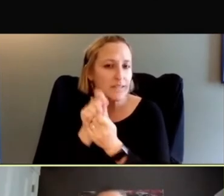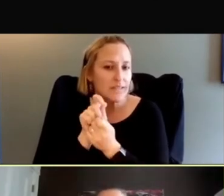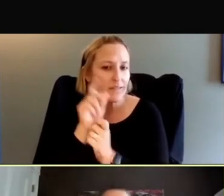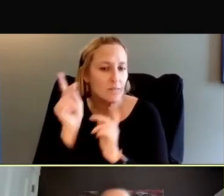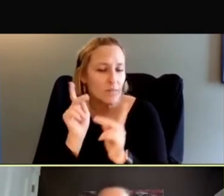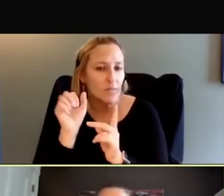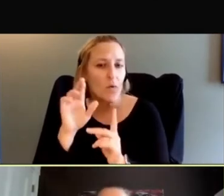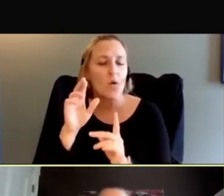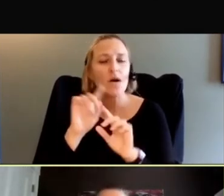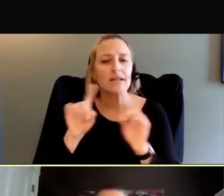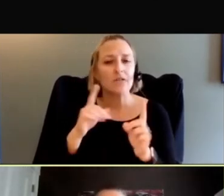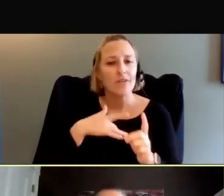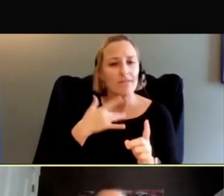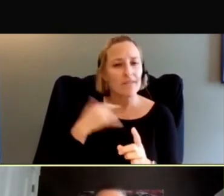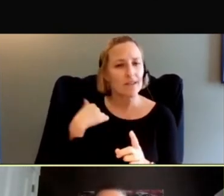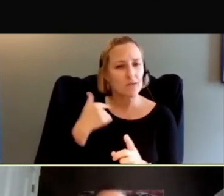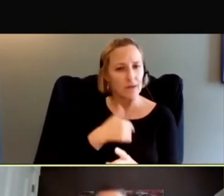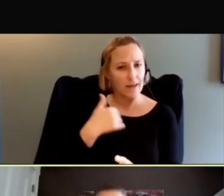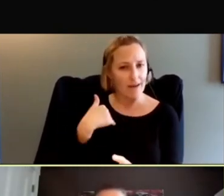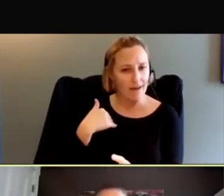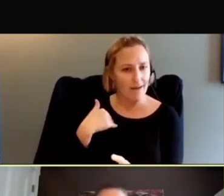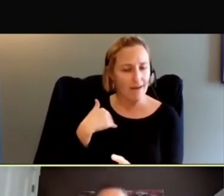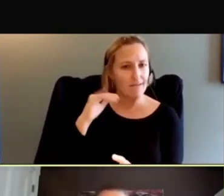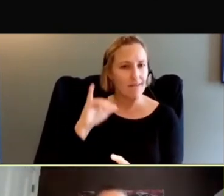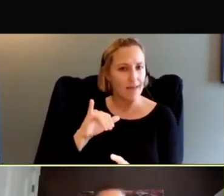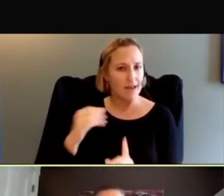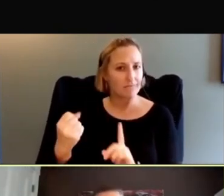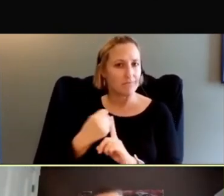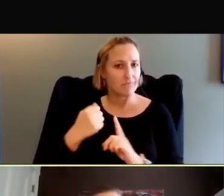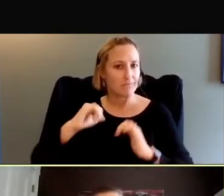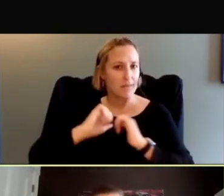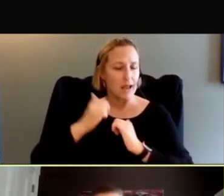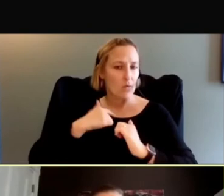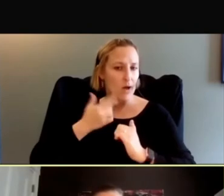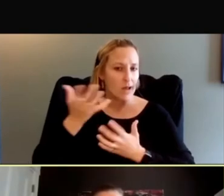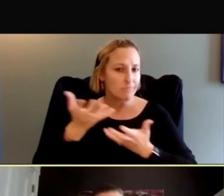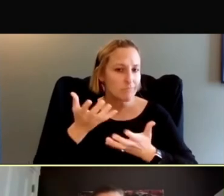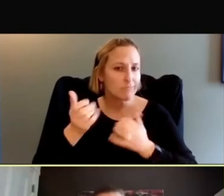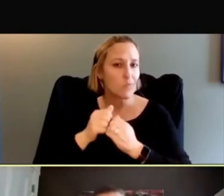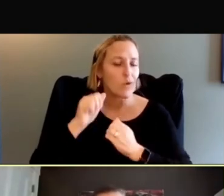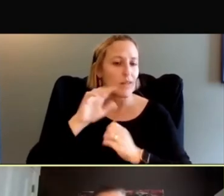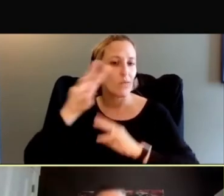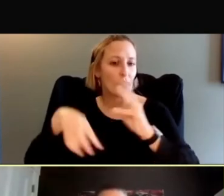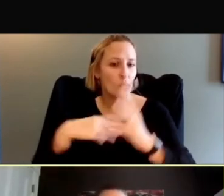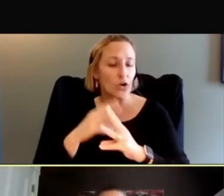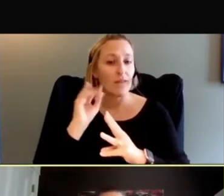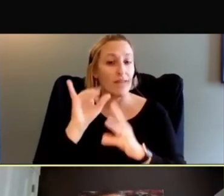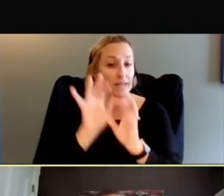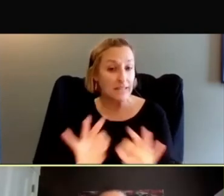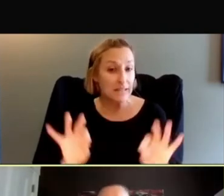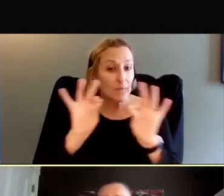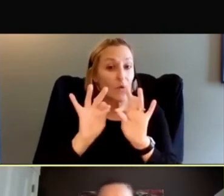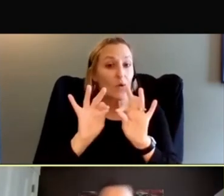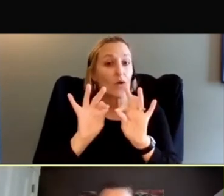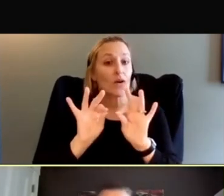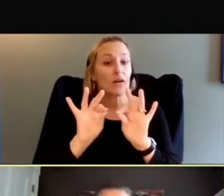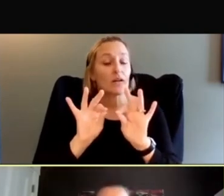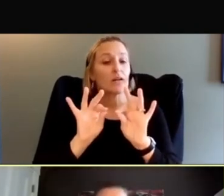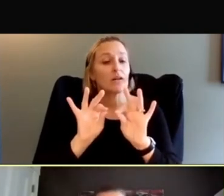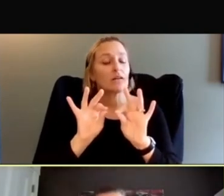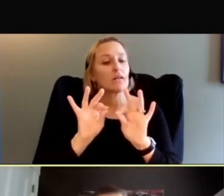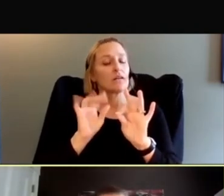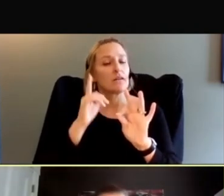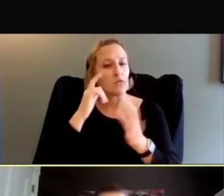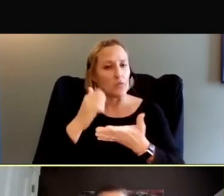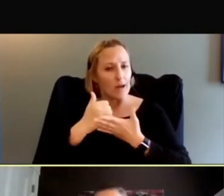things affect the way we interact with the world. And that is really important in terms of being able to address how to move forward in an